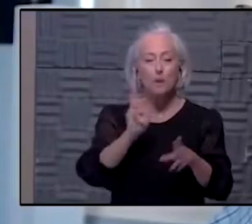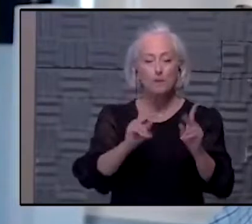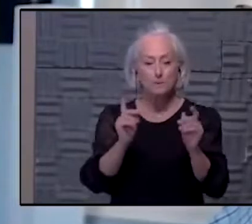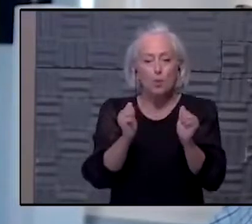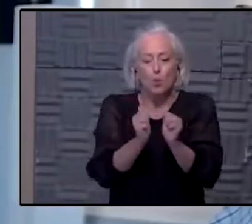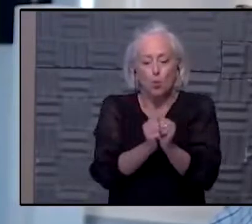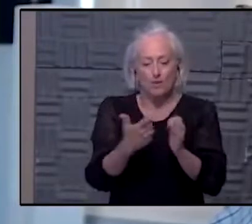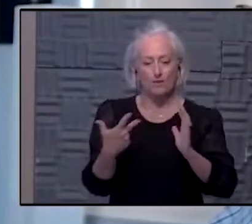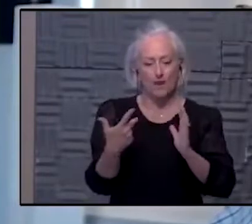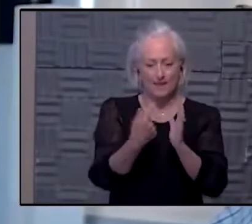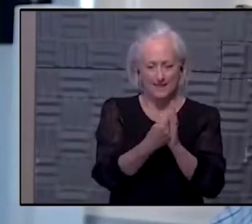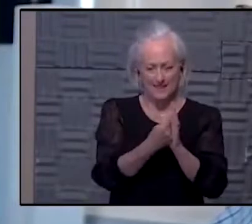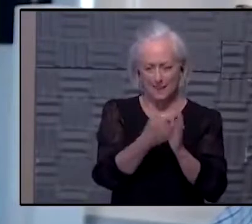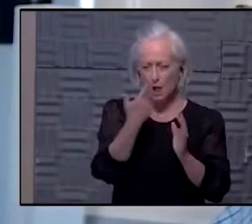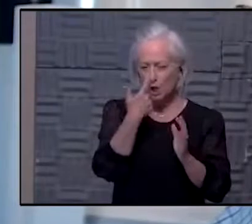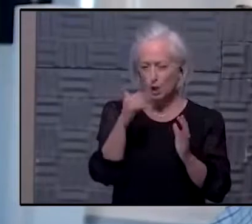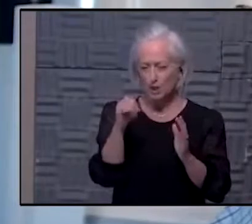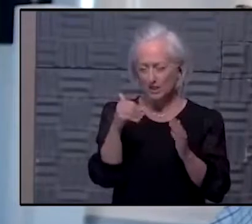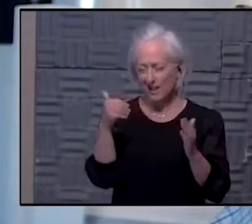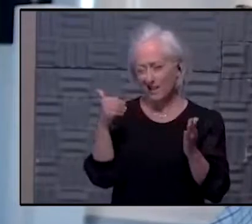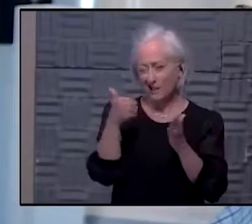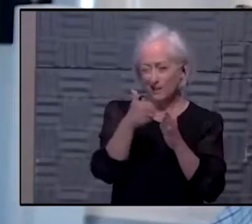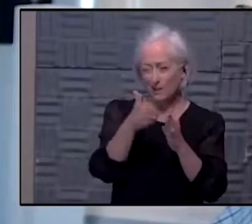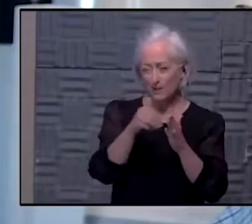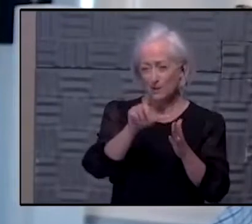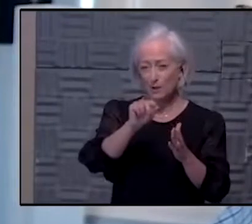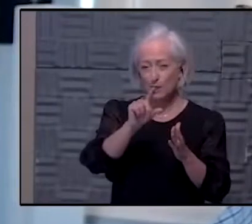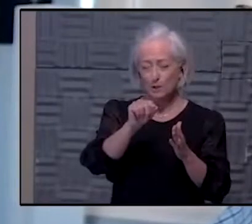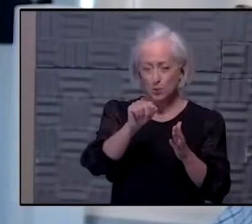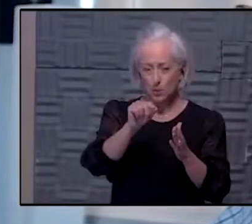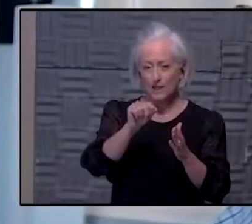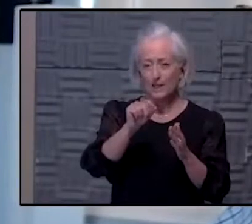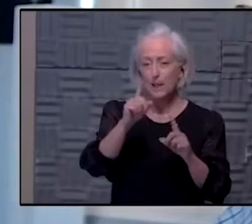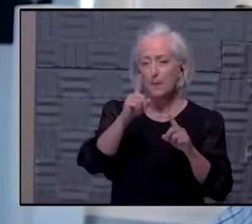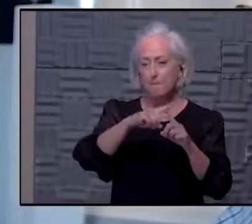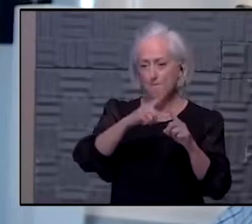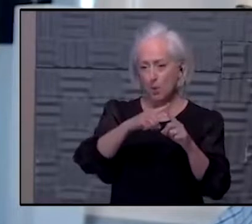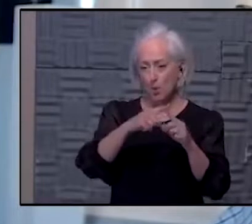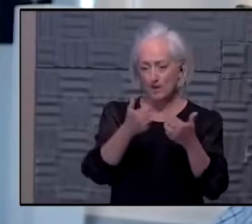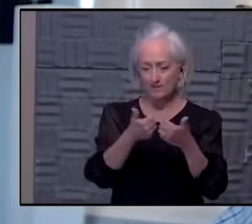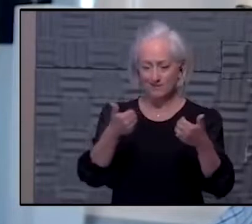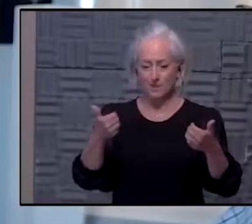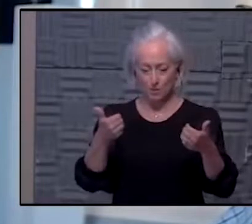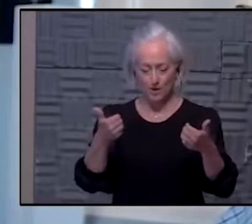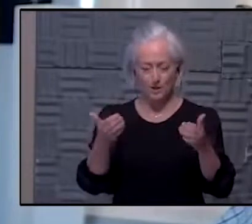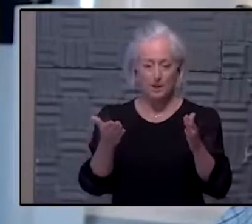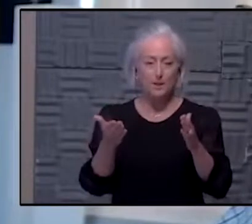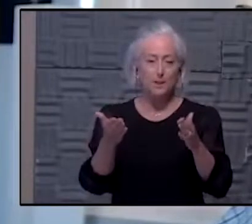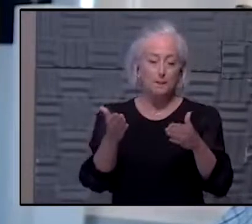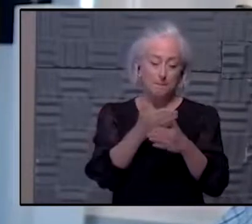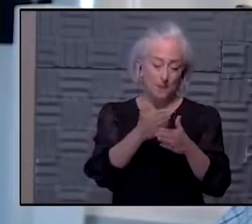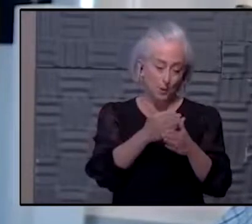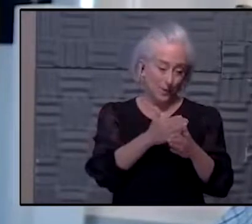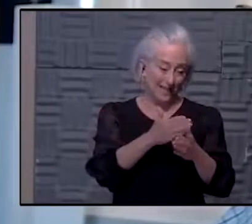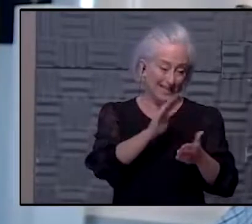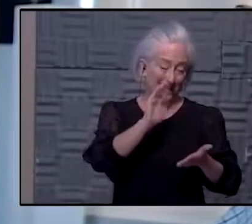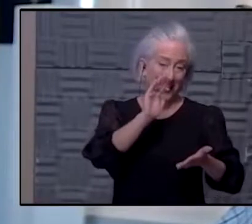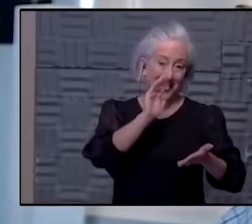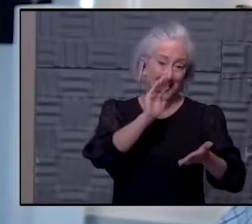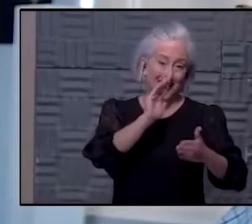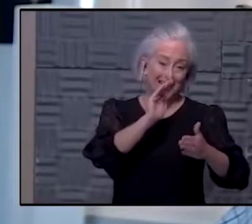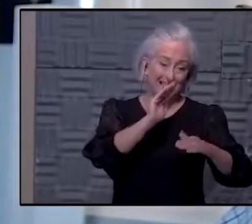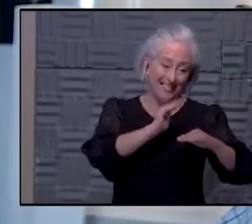looks like there's about a close to a 20 point spread right now between the most and least vaccinated counties.